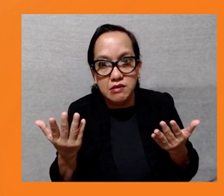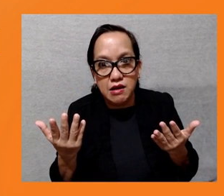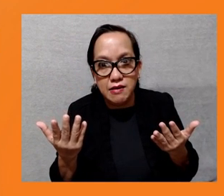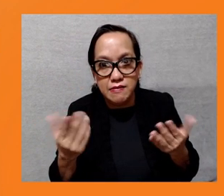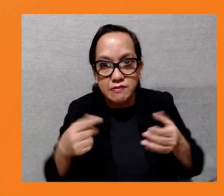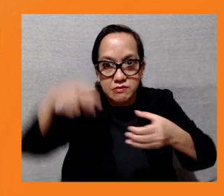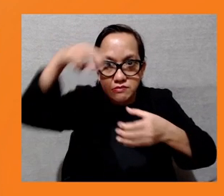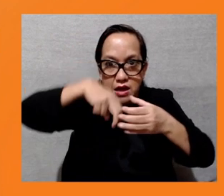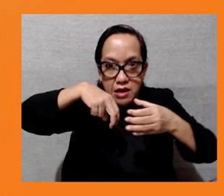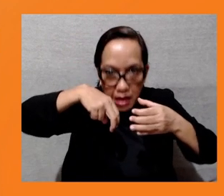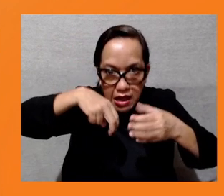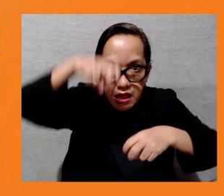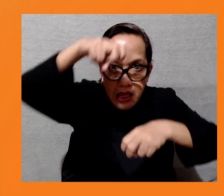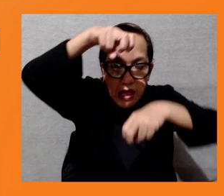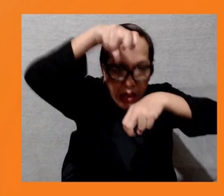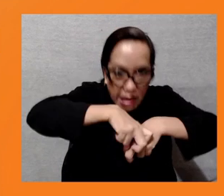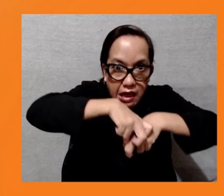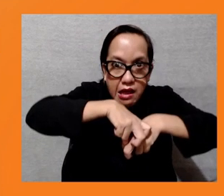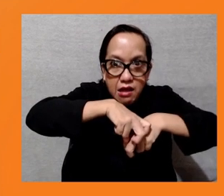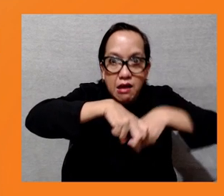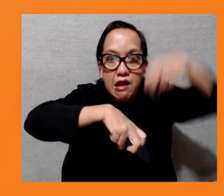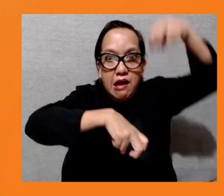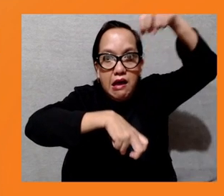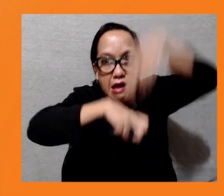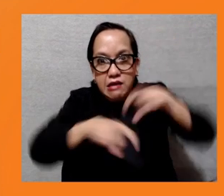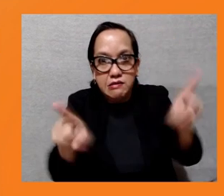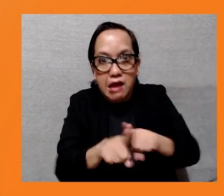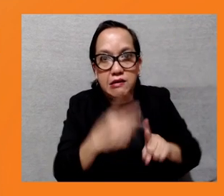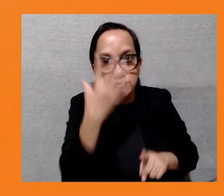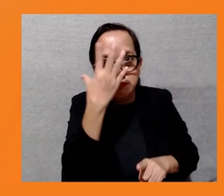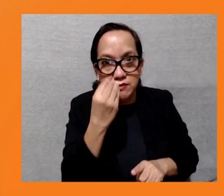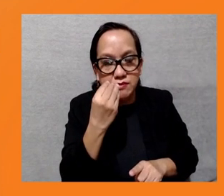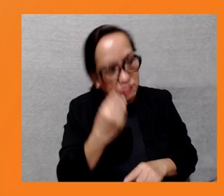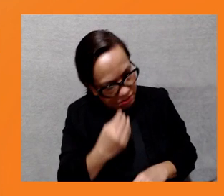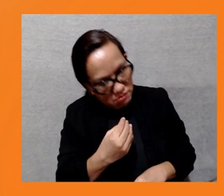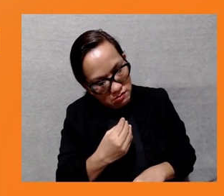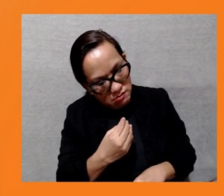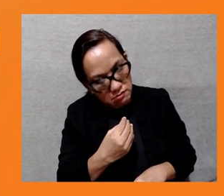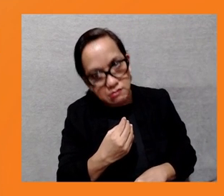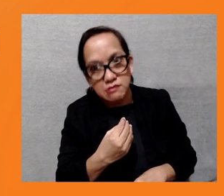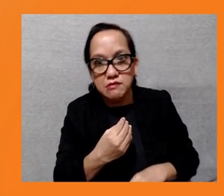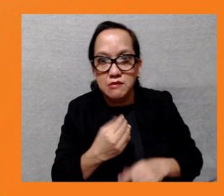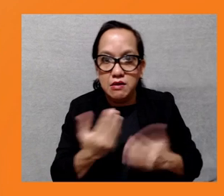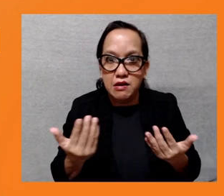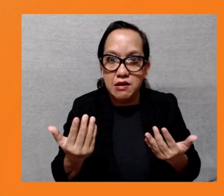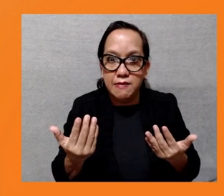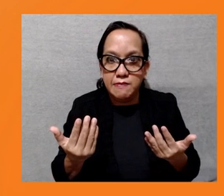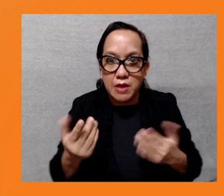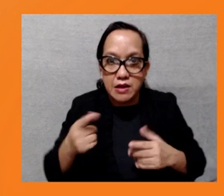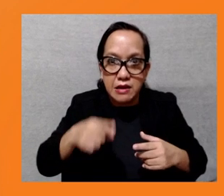and he met with the same fate. To rescue Sabir and Liaqat, Muhammad Alamgir was the